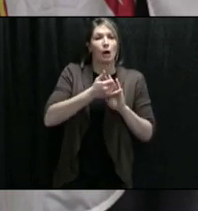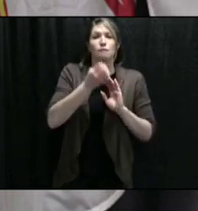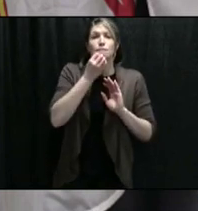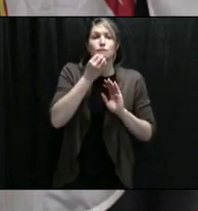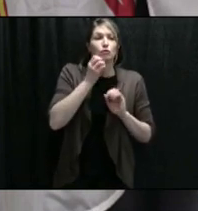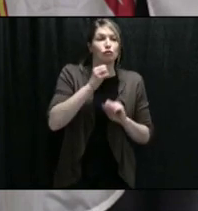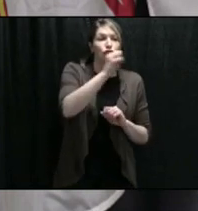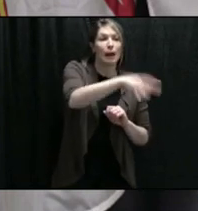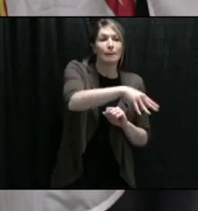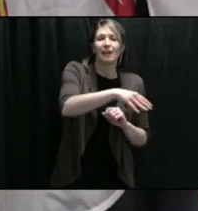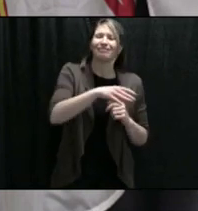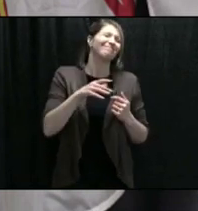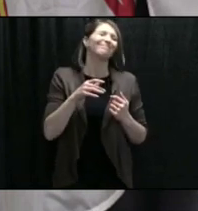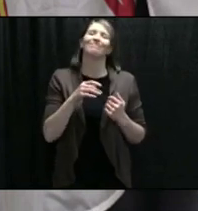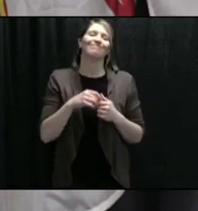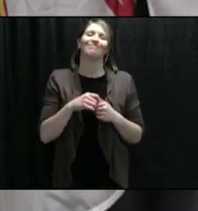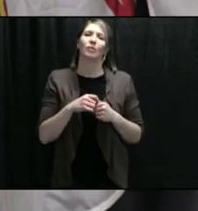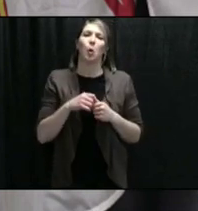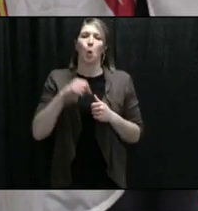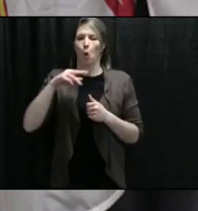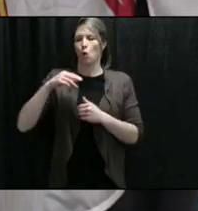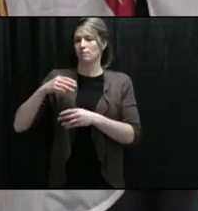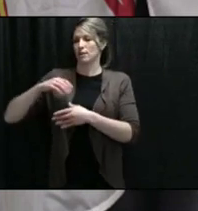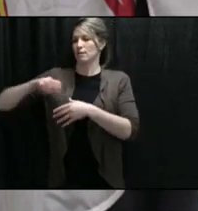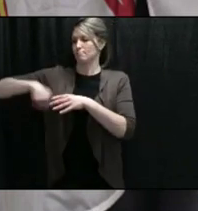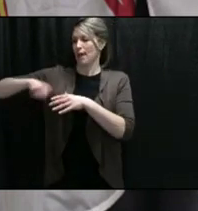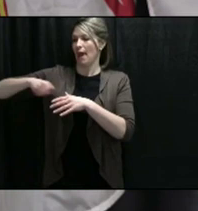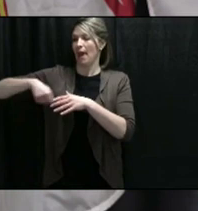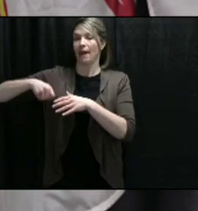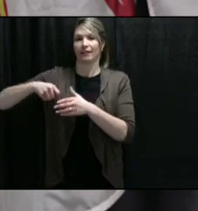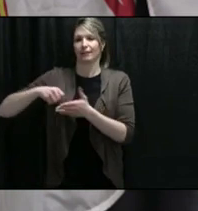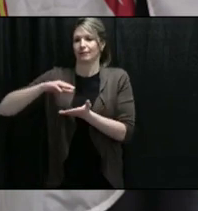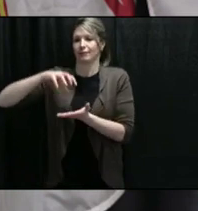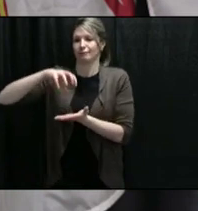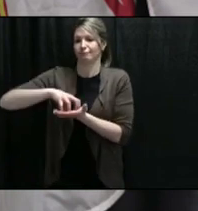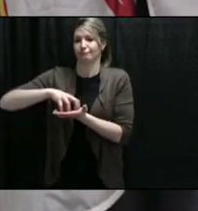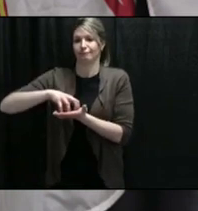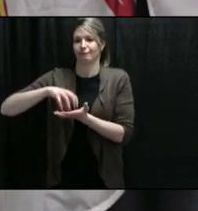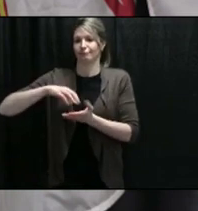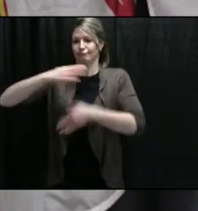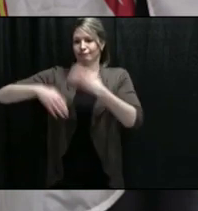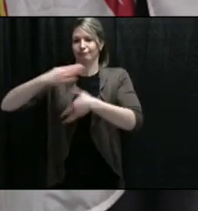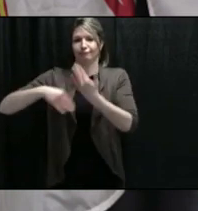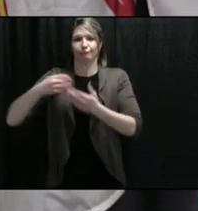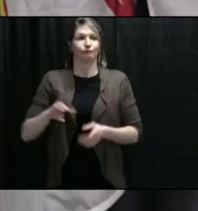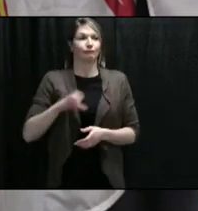packaging to any great degree that is in the literature, in the scientific literature.